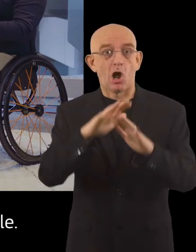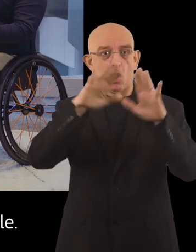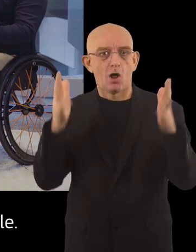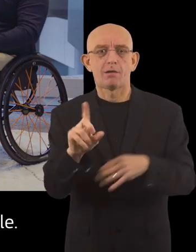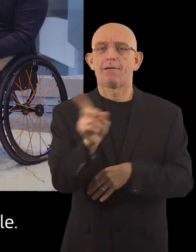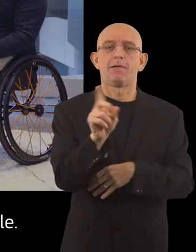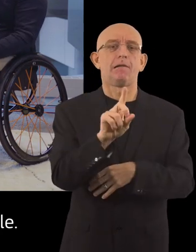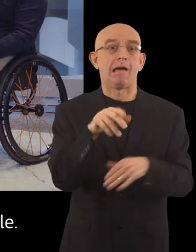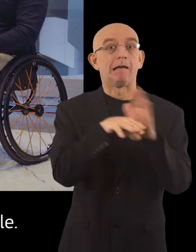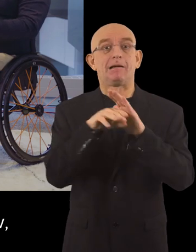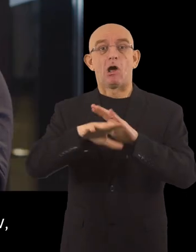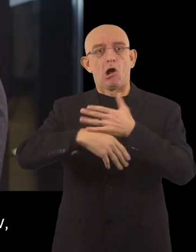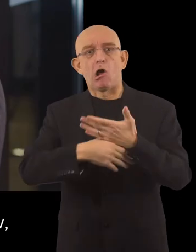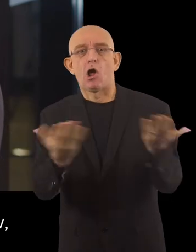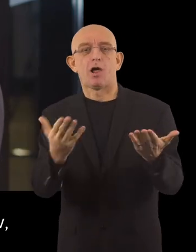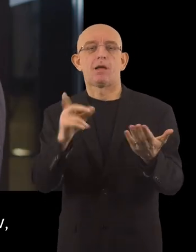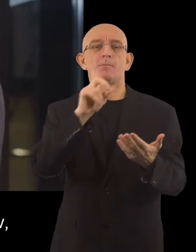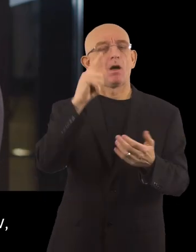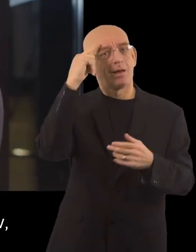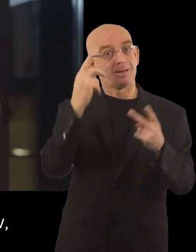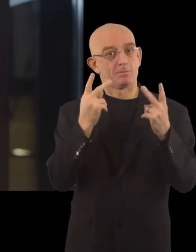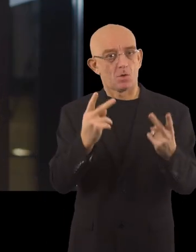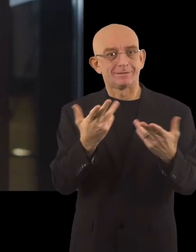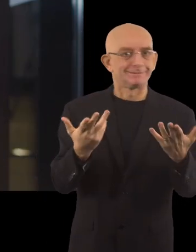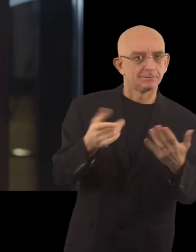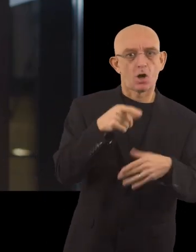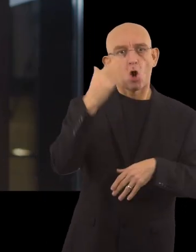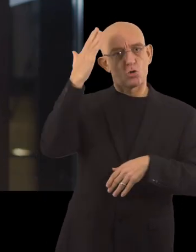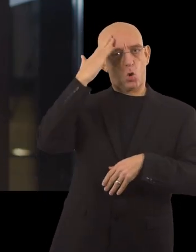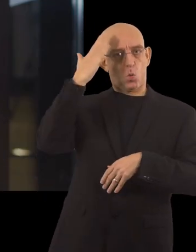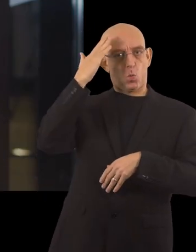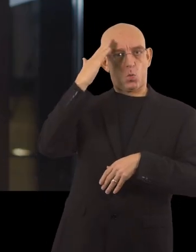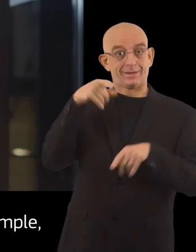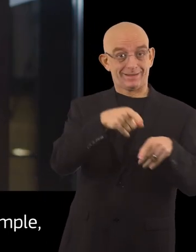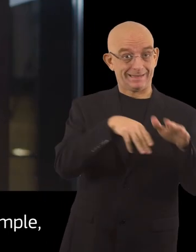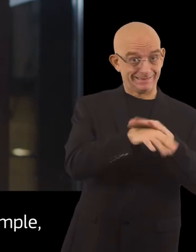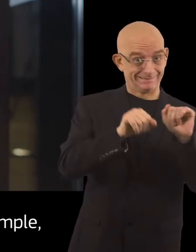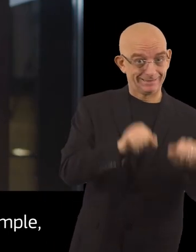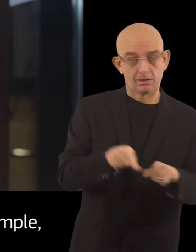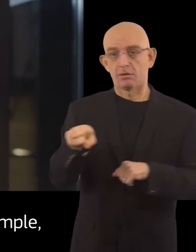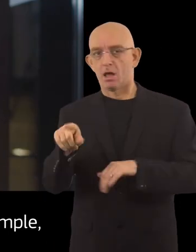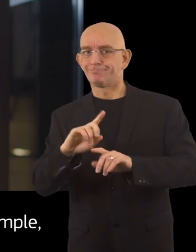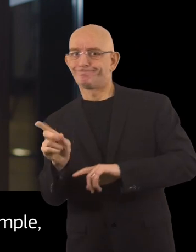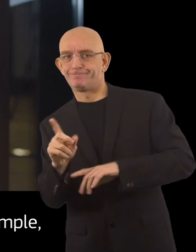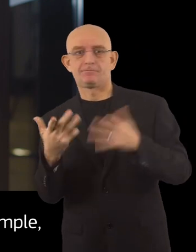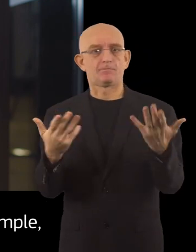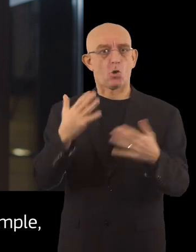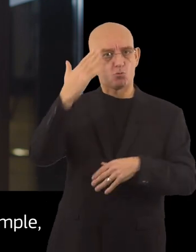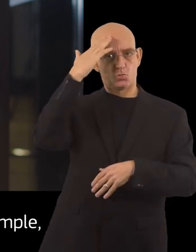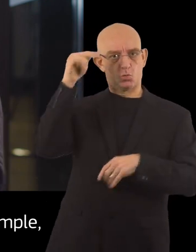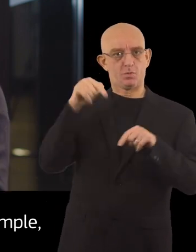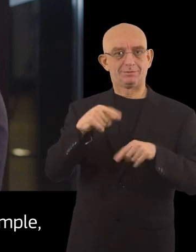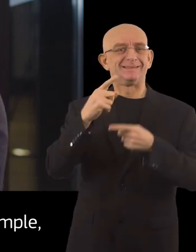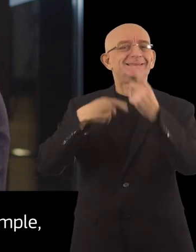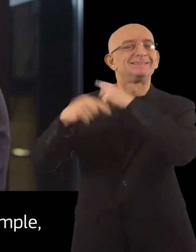We can't make the whole world accessible. The most important thing is that I know what is accessible and what is not. So if we go to an historic